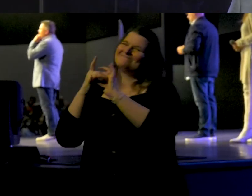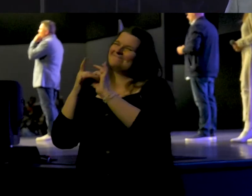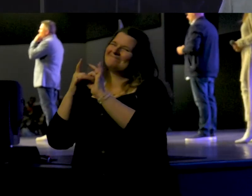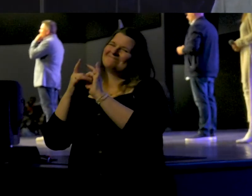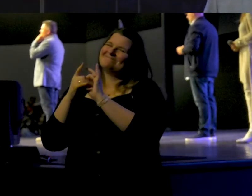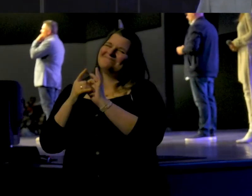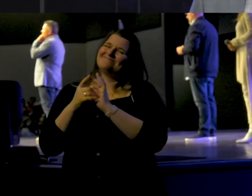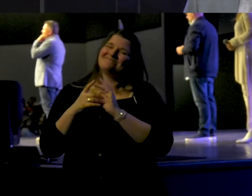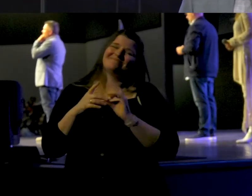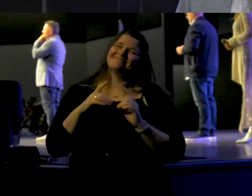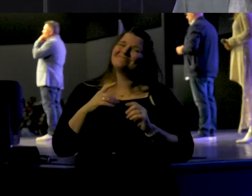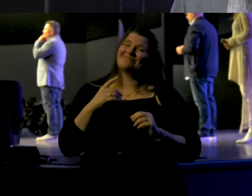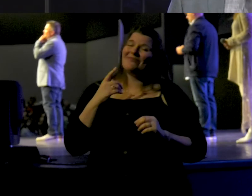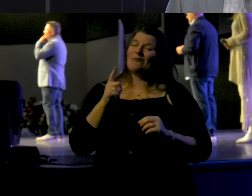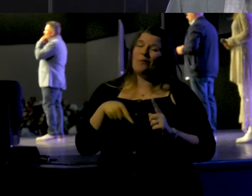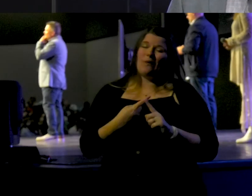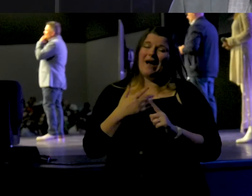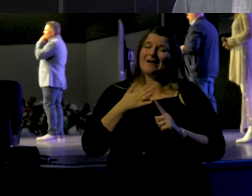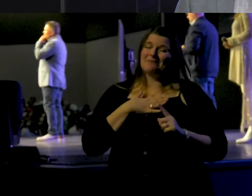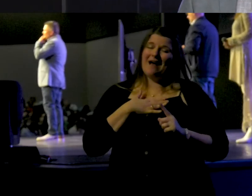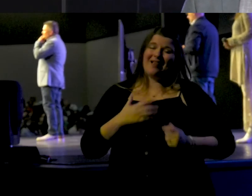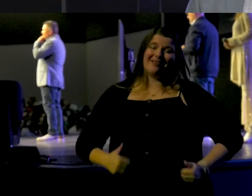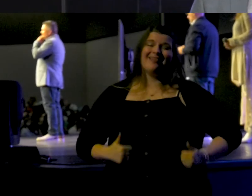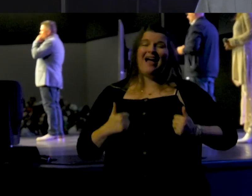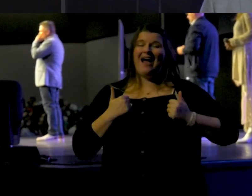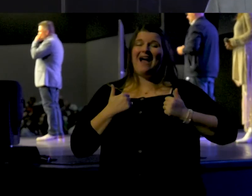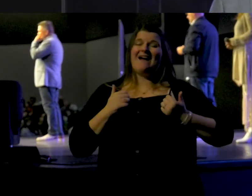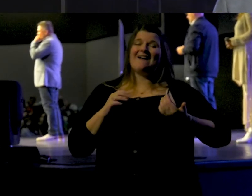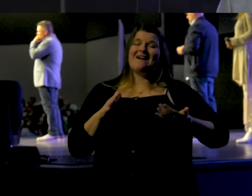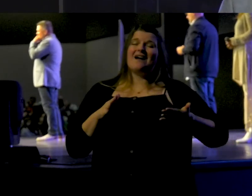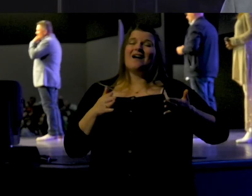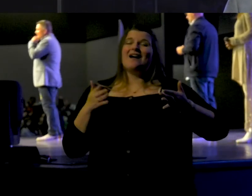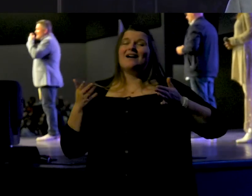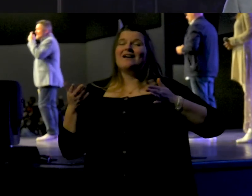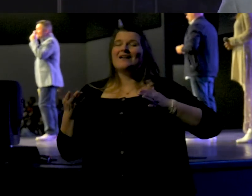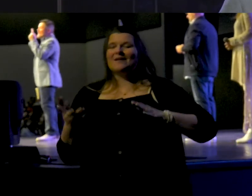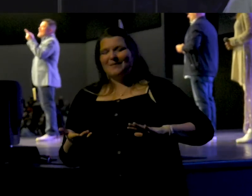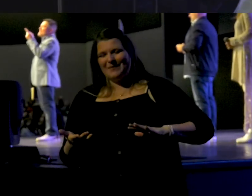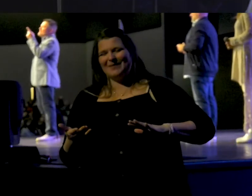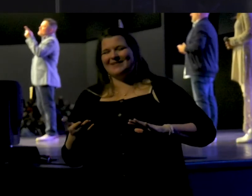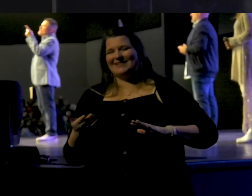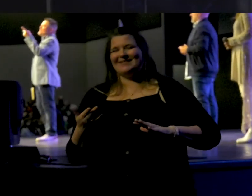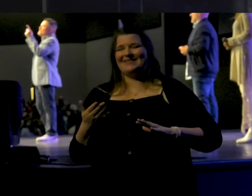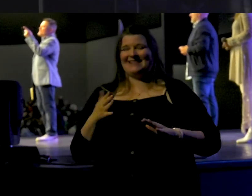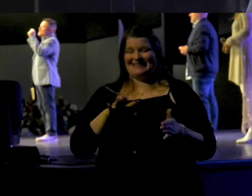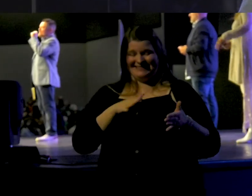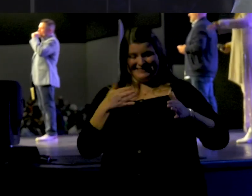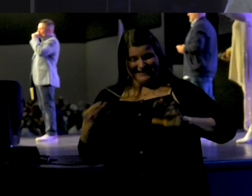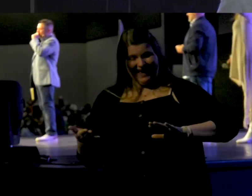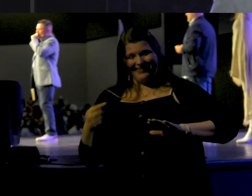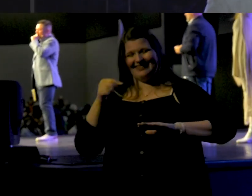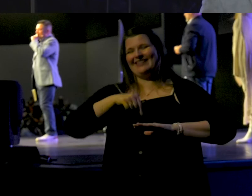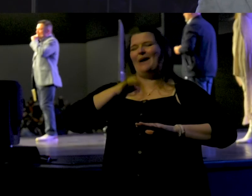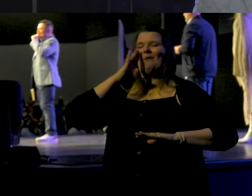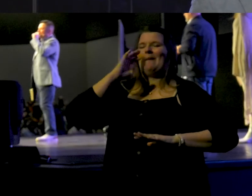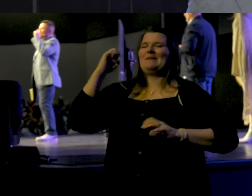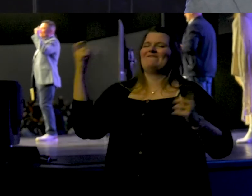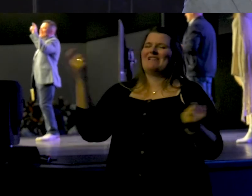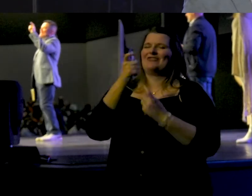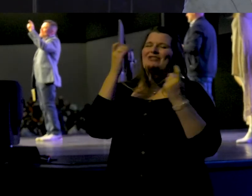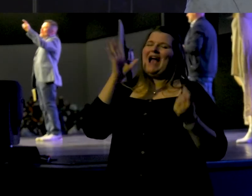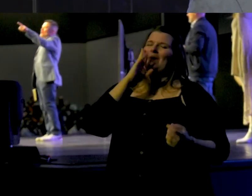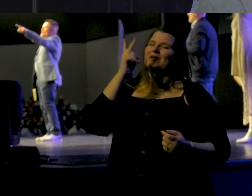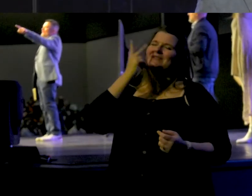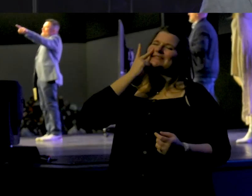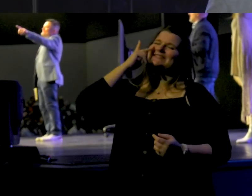life's final war with pain. And then as death gives way to victory, I'll